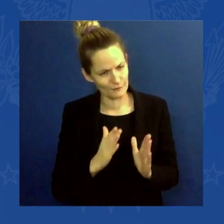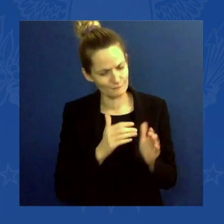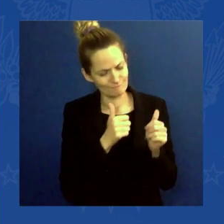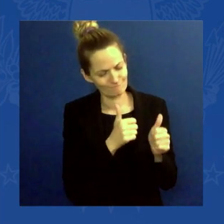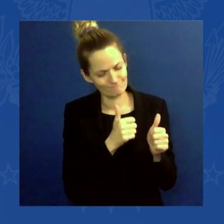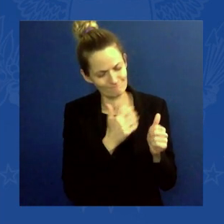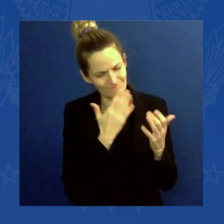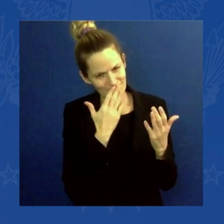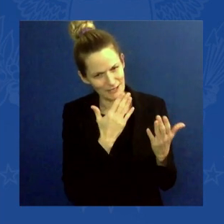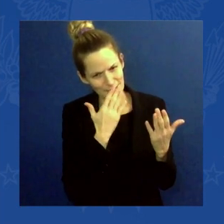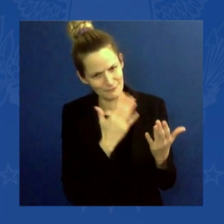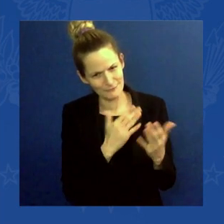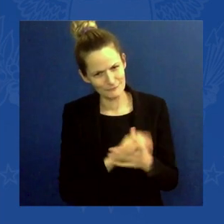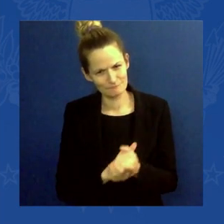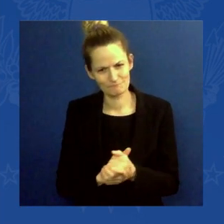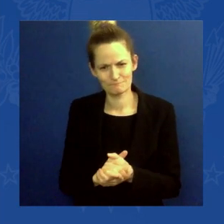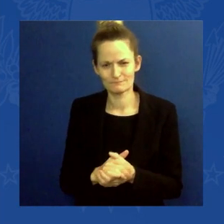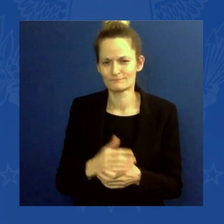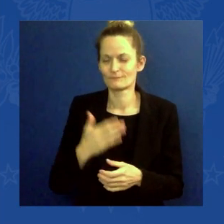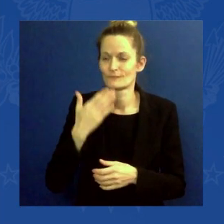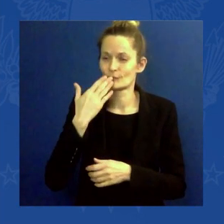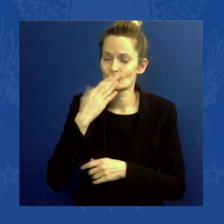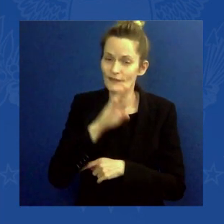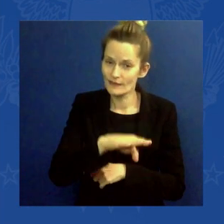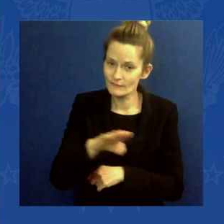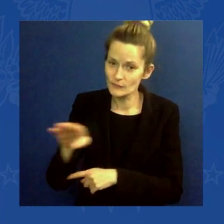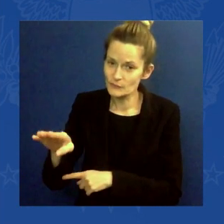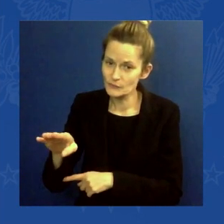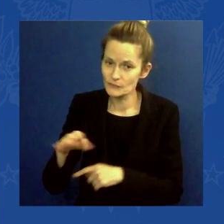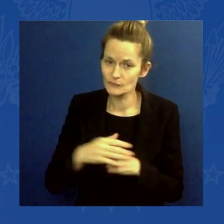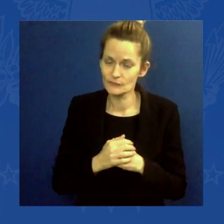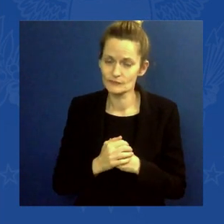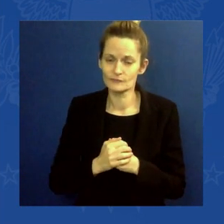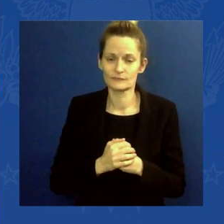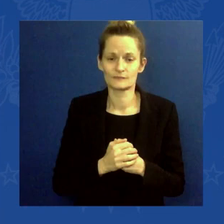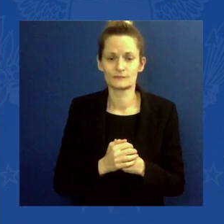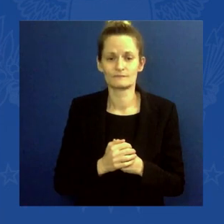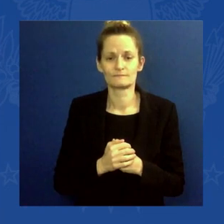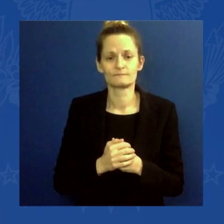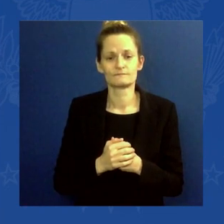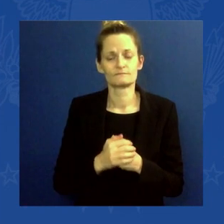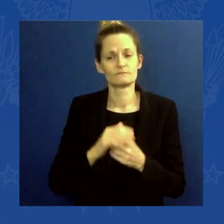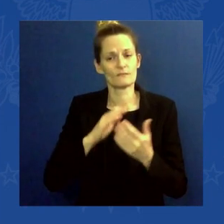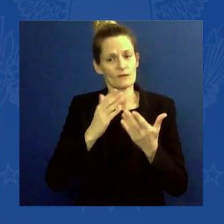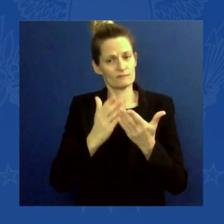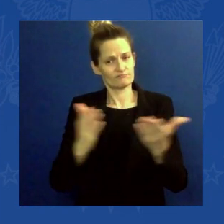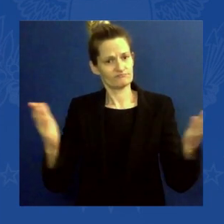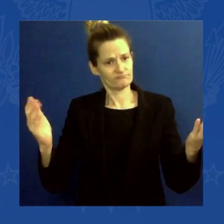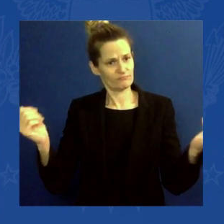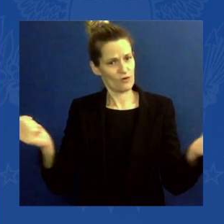to all of you here in this cool hangar.